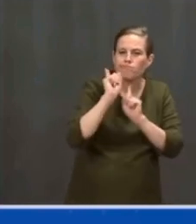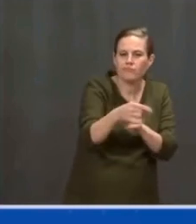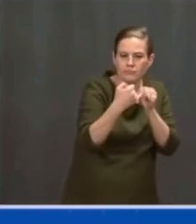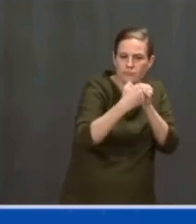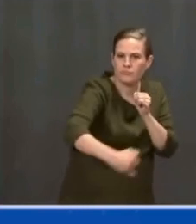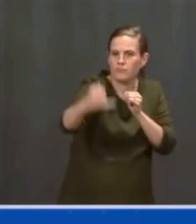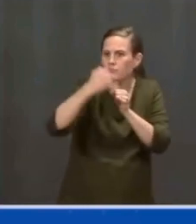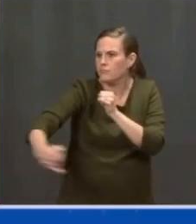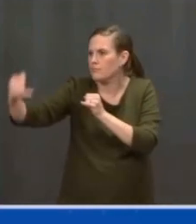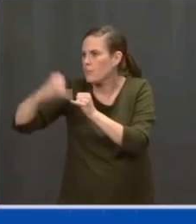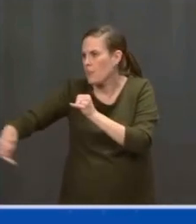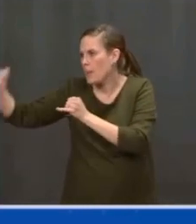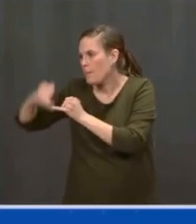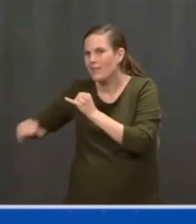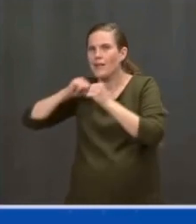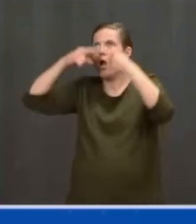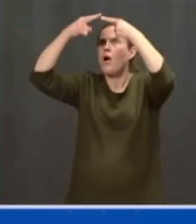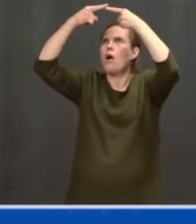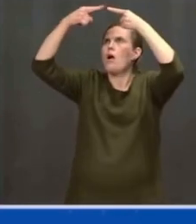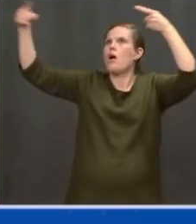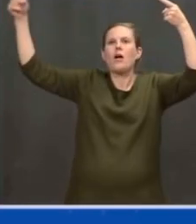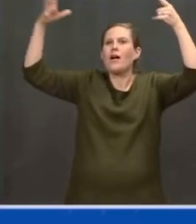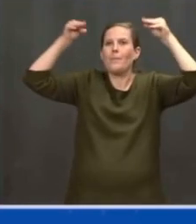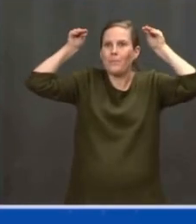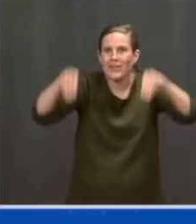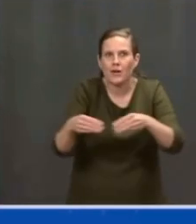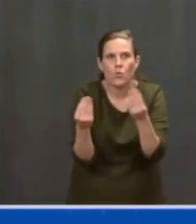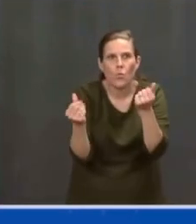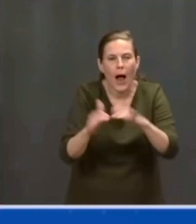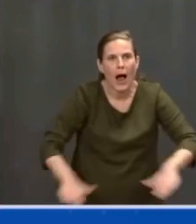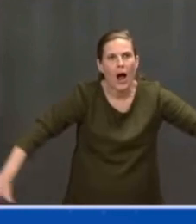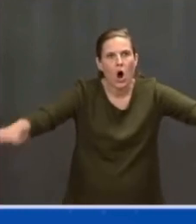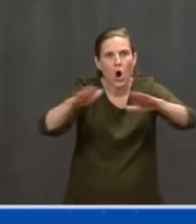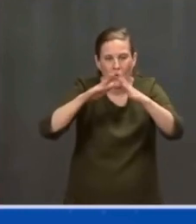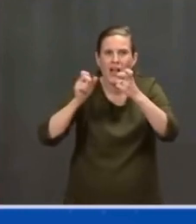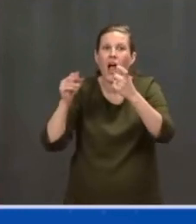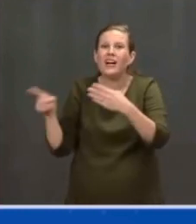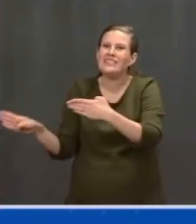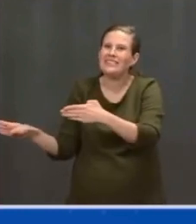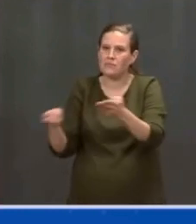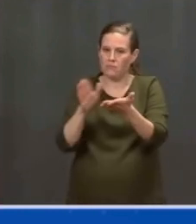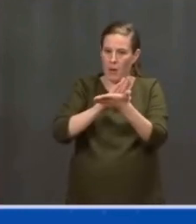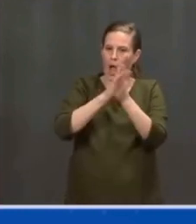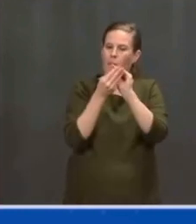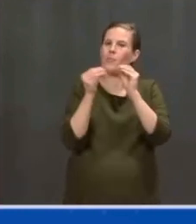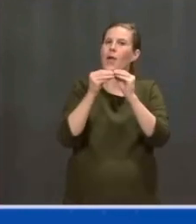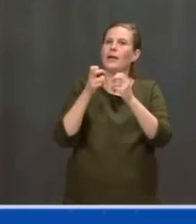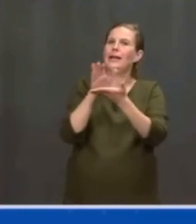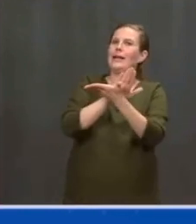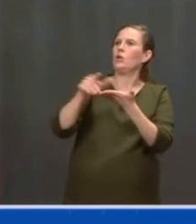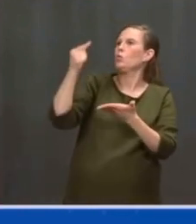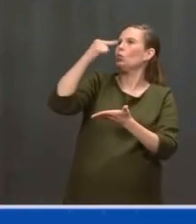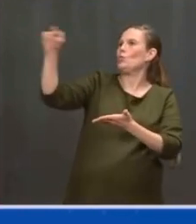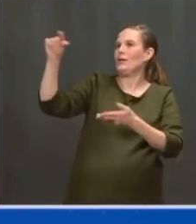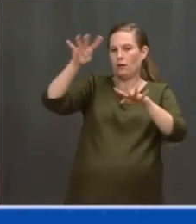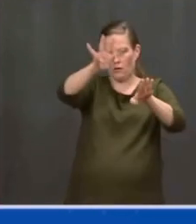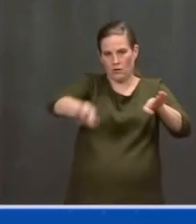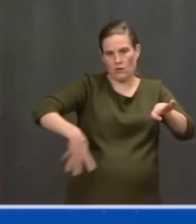fully clean grid, and capping hundreds of thousands of literally